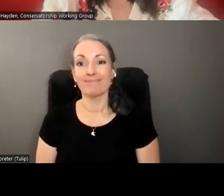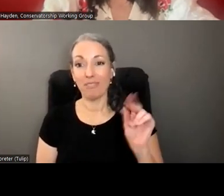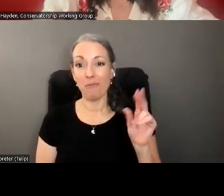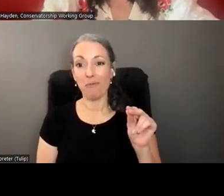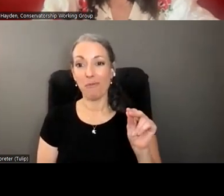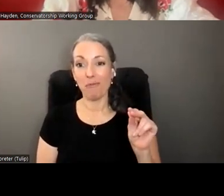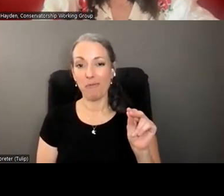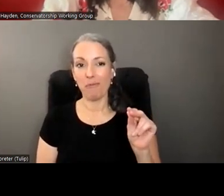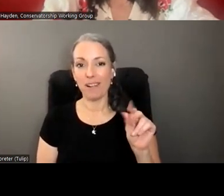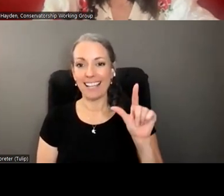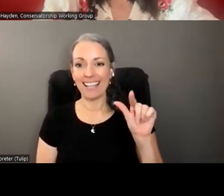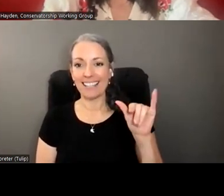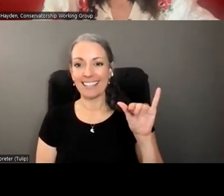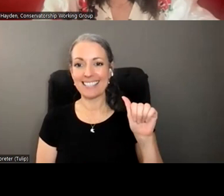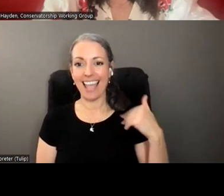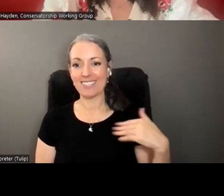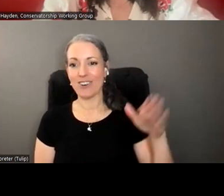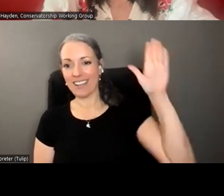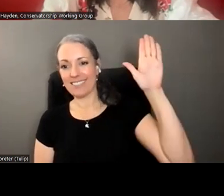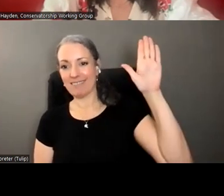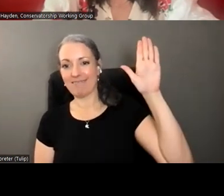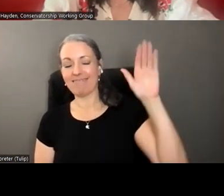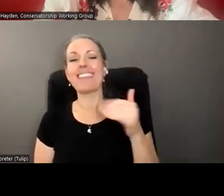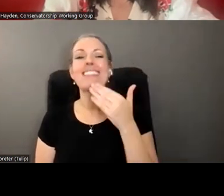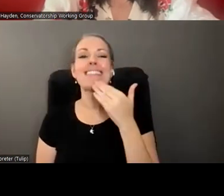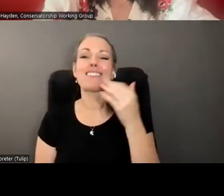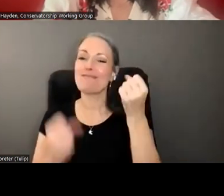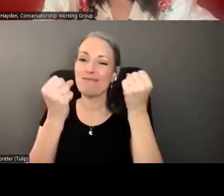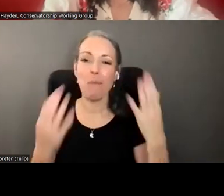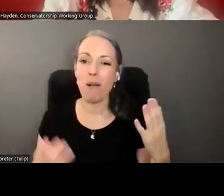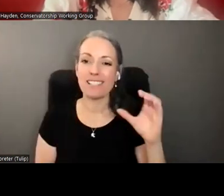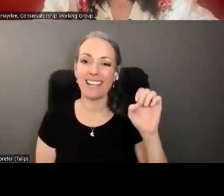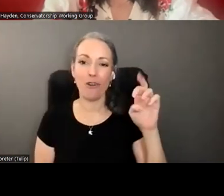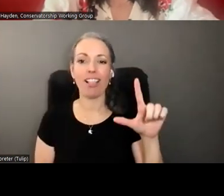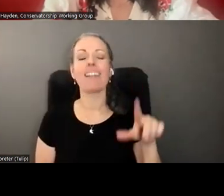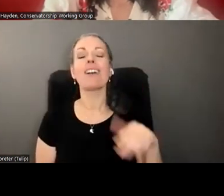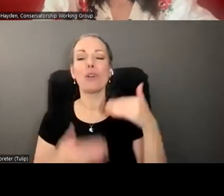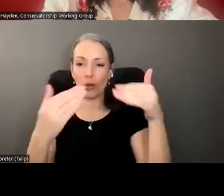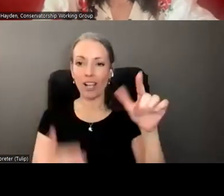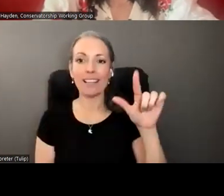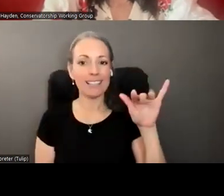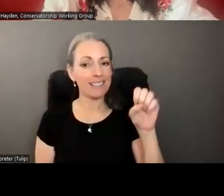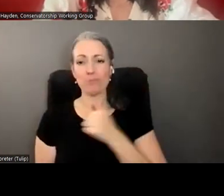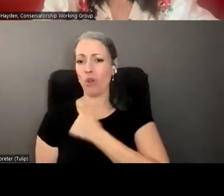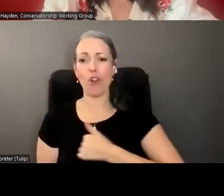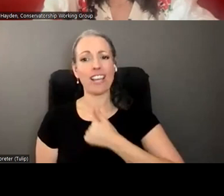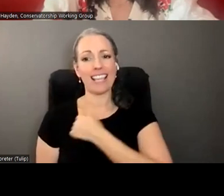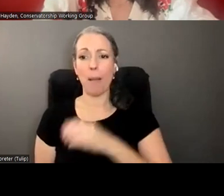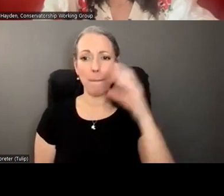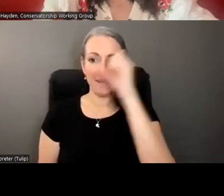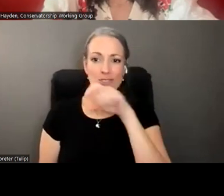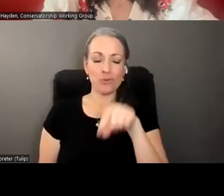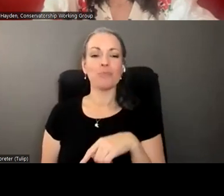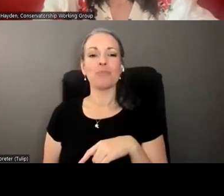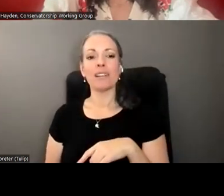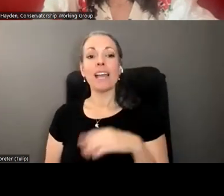Lisa has her hand up. Oh, thank you so much, Carol. Go ahead, Lisa. I apologize. That's all right. I was